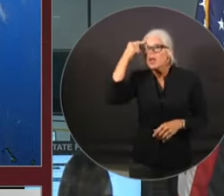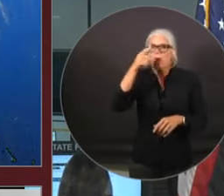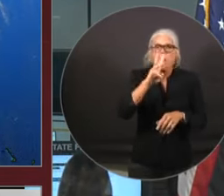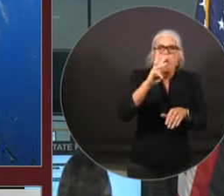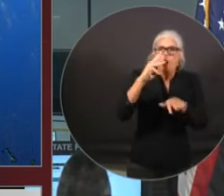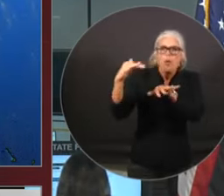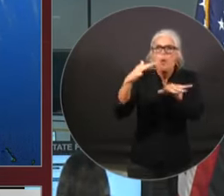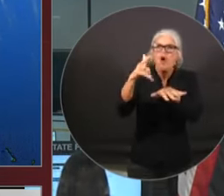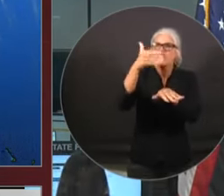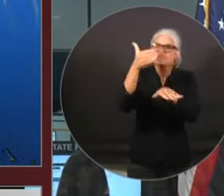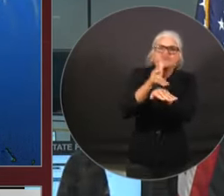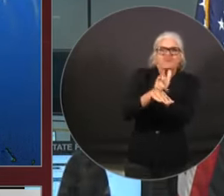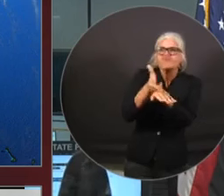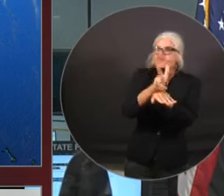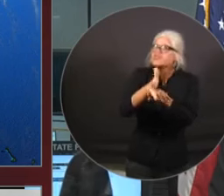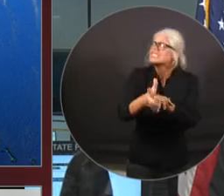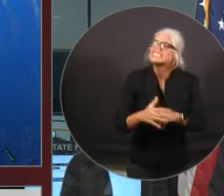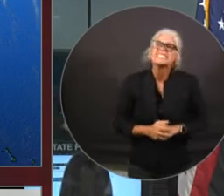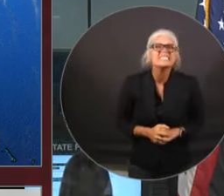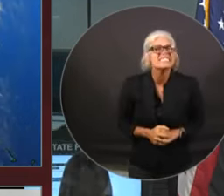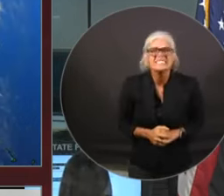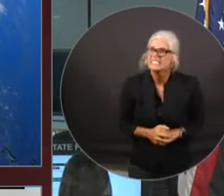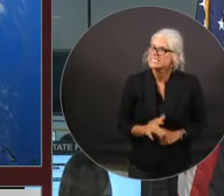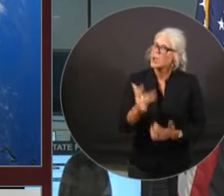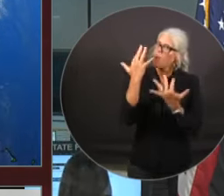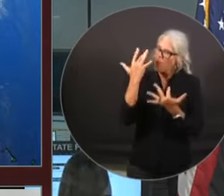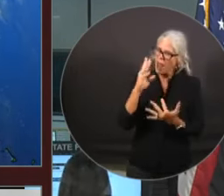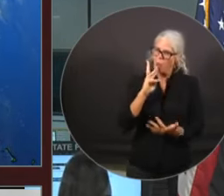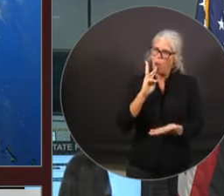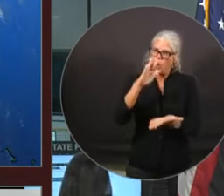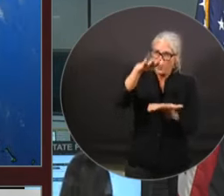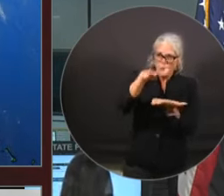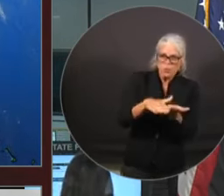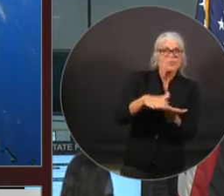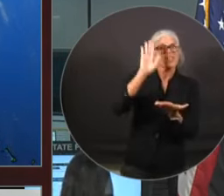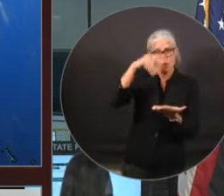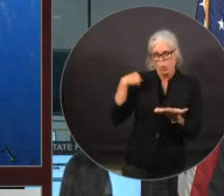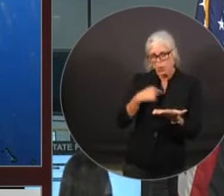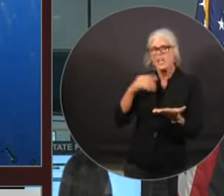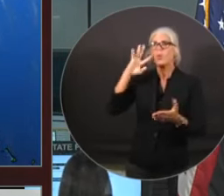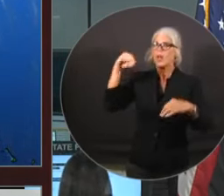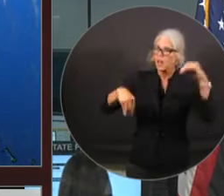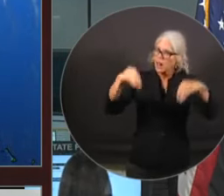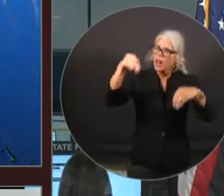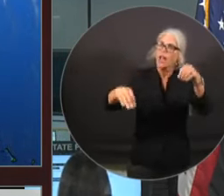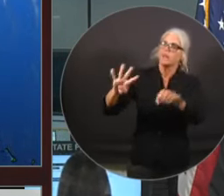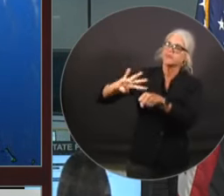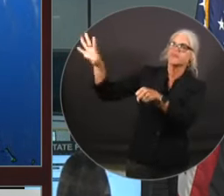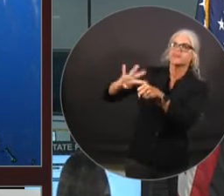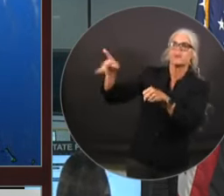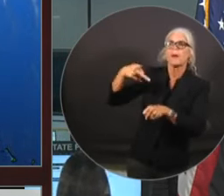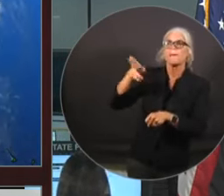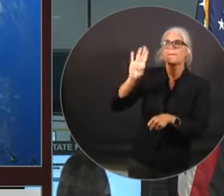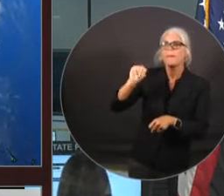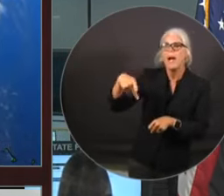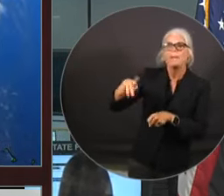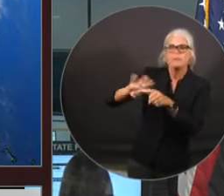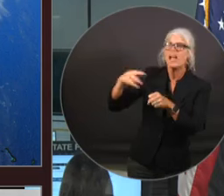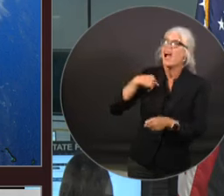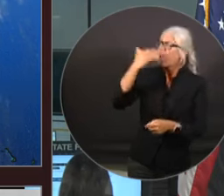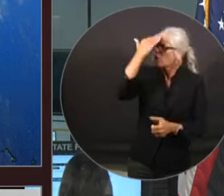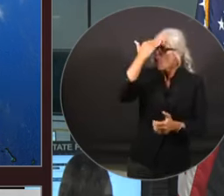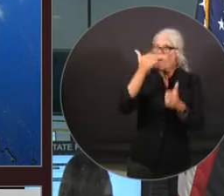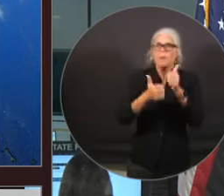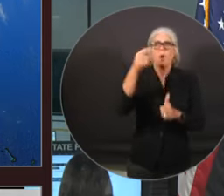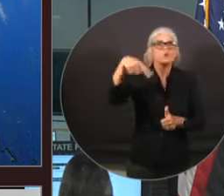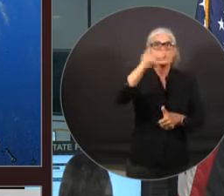This stuff subsides. There'll be pumps. There'll be a bunch of things that will be happening. I know people want to kind of get out. They got things to do. They want